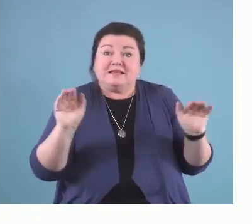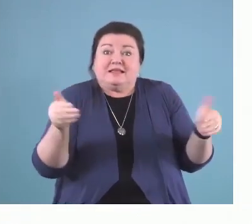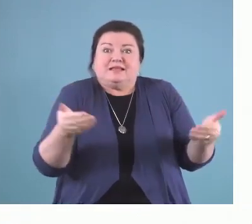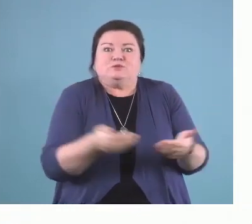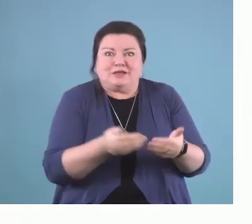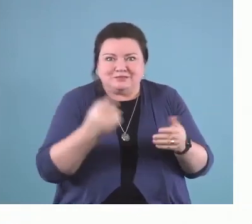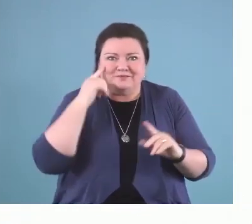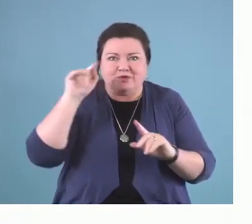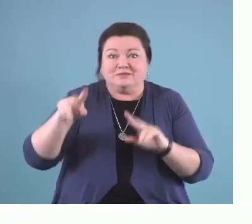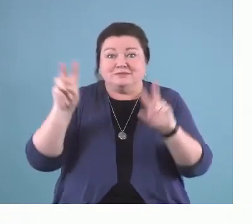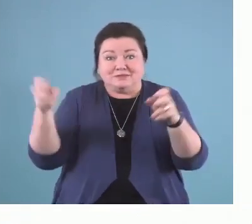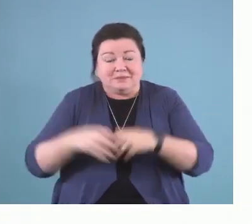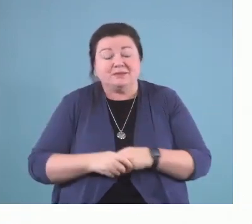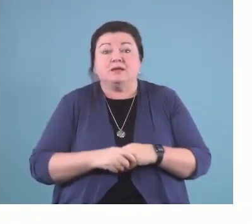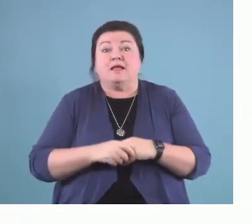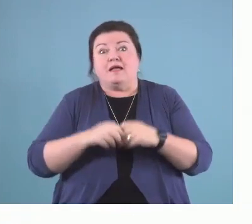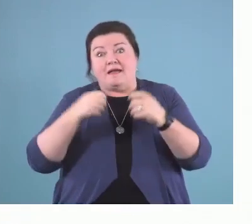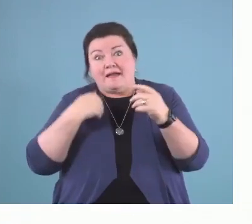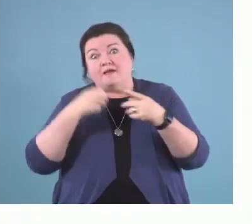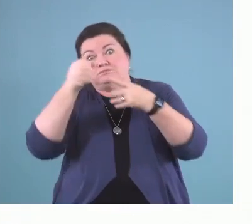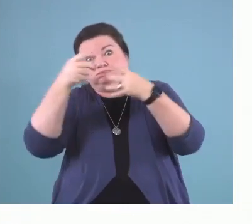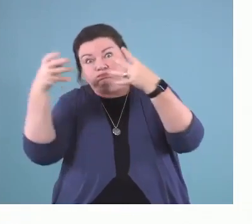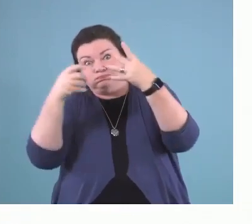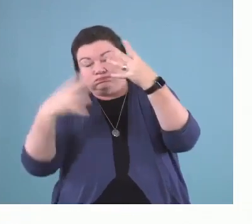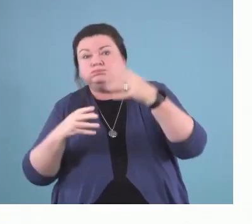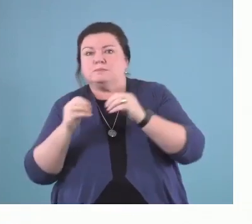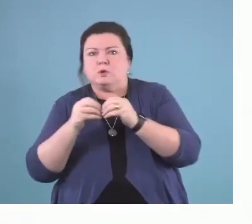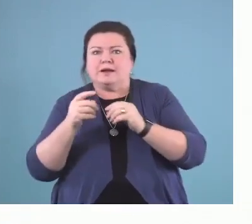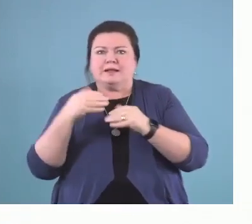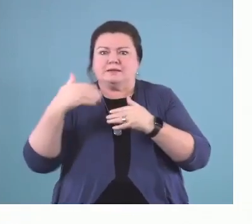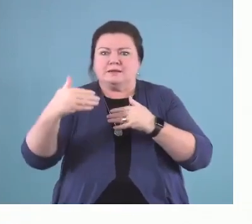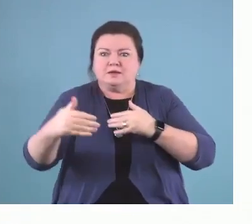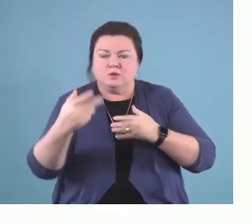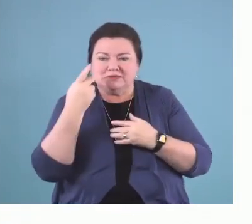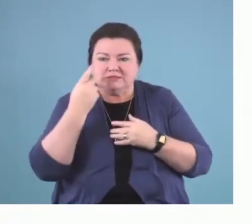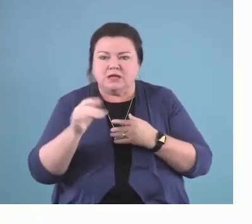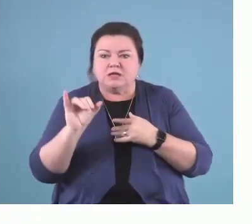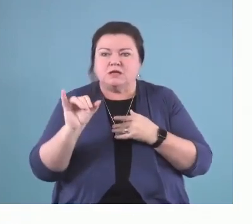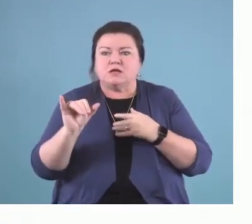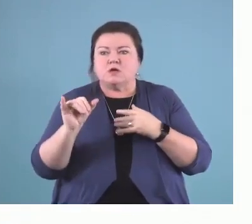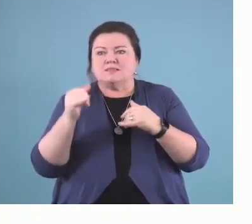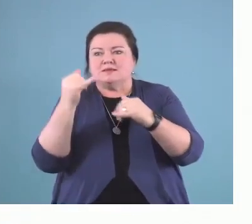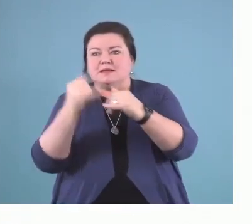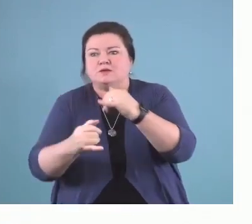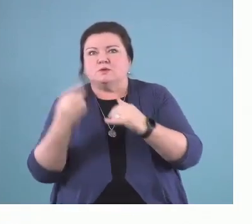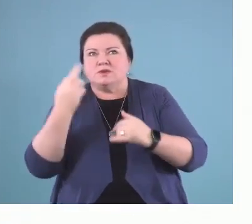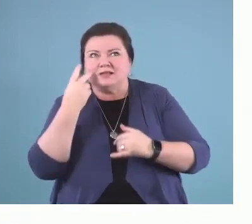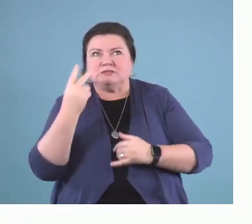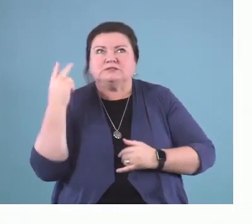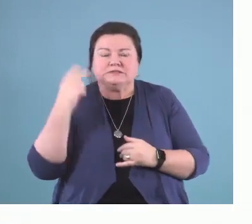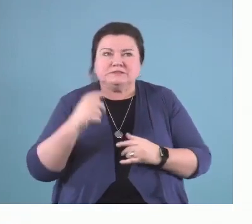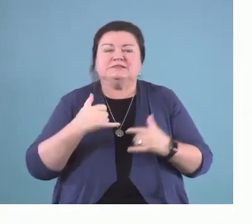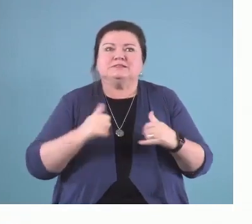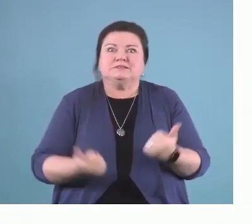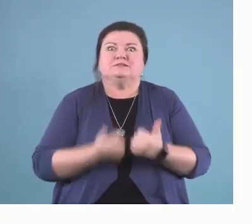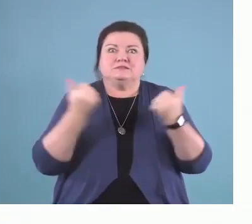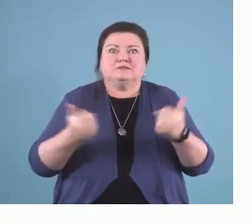There's lots of things we can talk about. And I think you'll see by the end of it that there are lots of things to learn. And so I see this as an